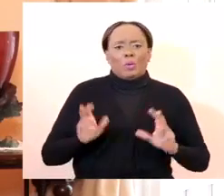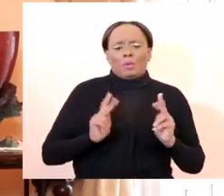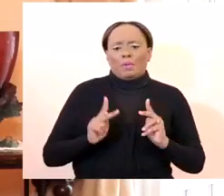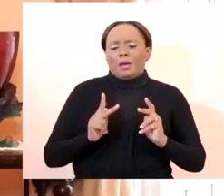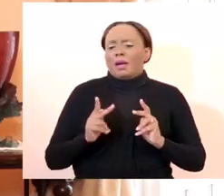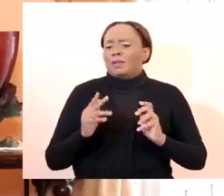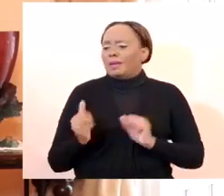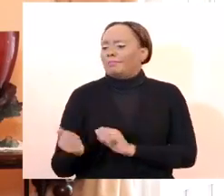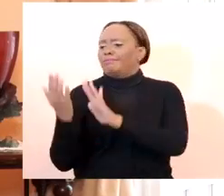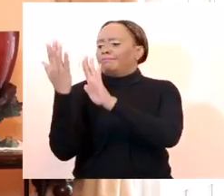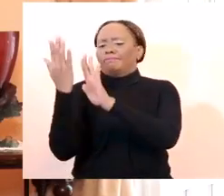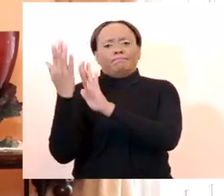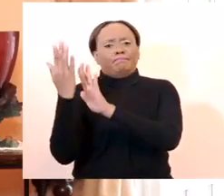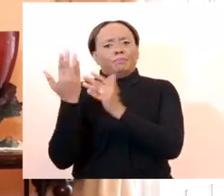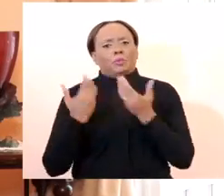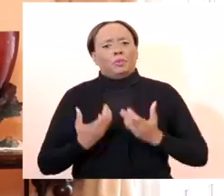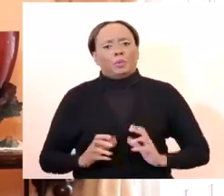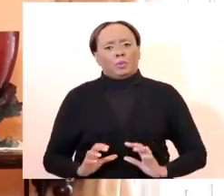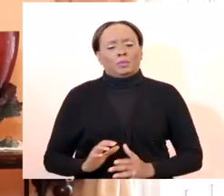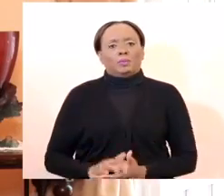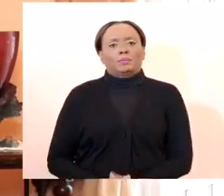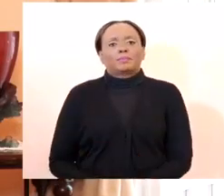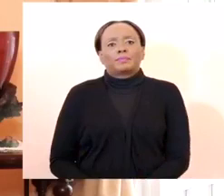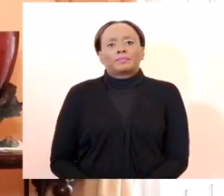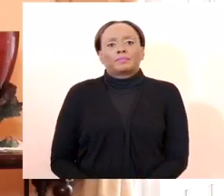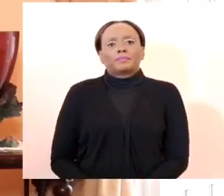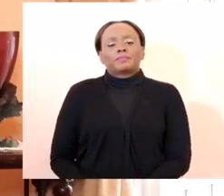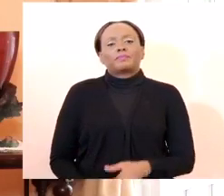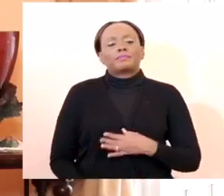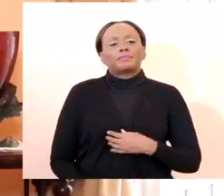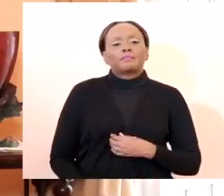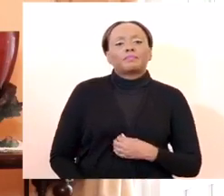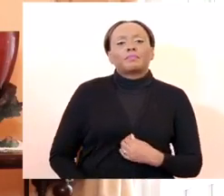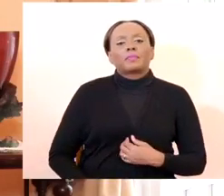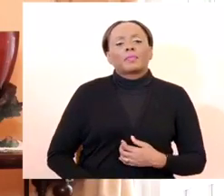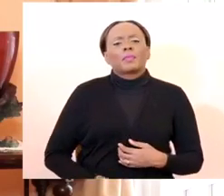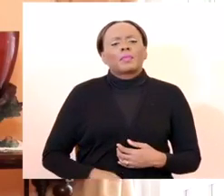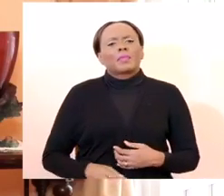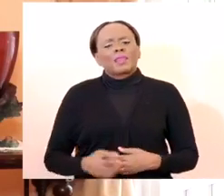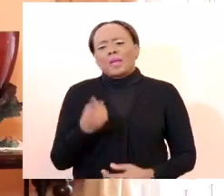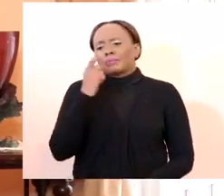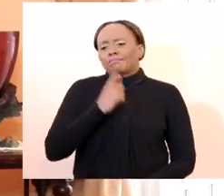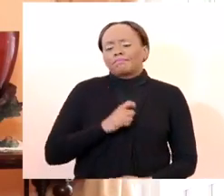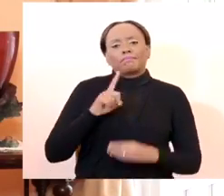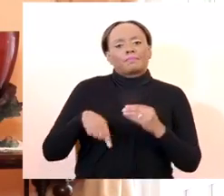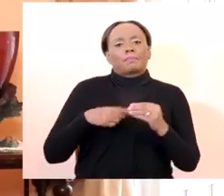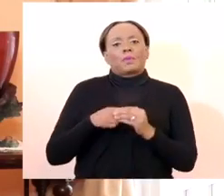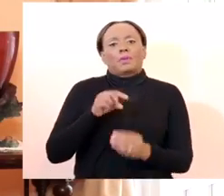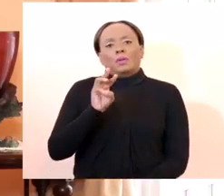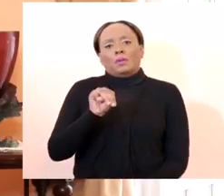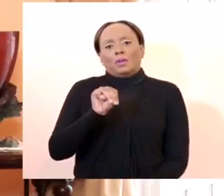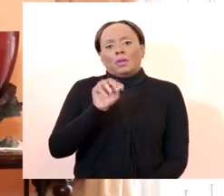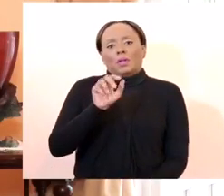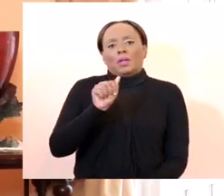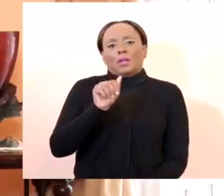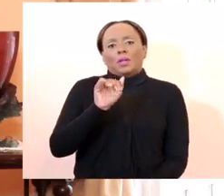to operate. The question of maids has come up time and time again and I want to make it clear.